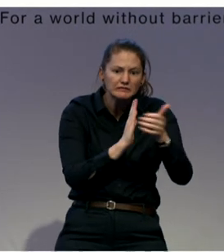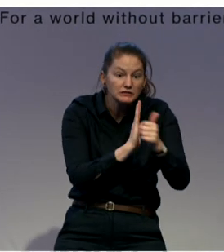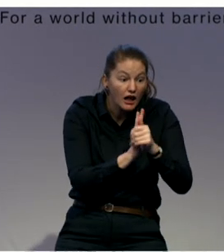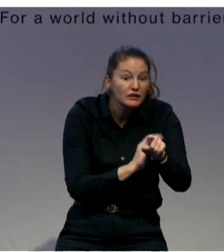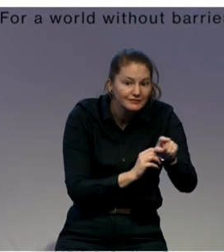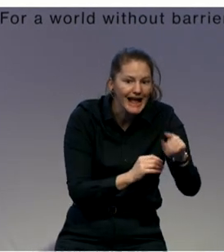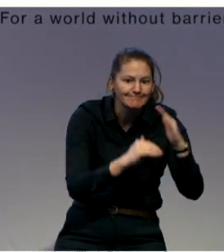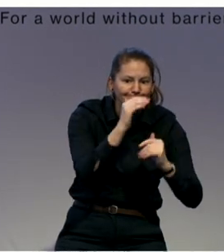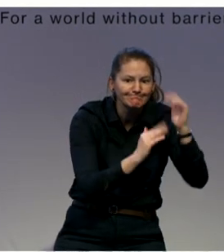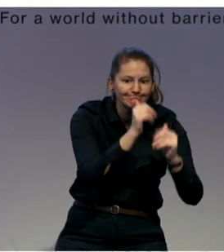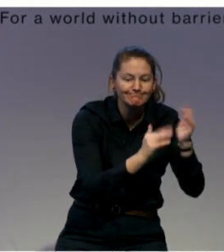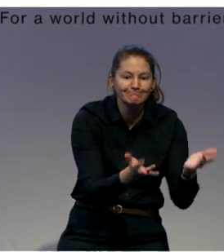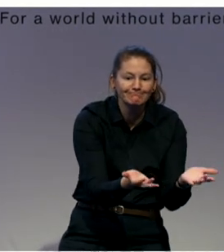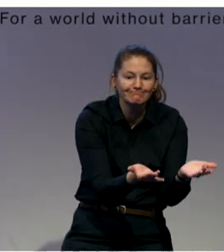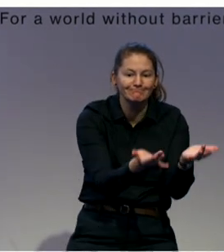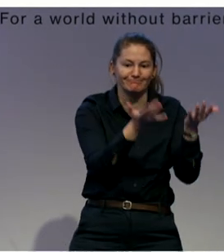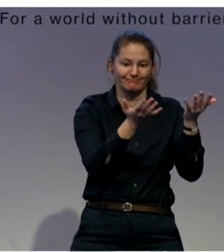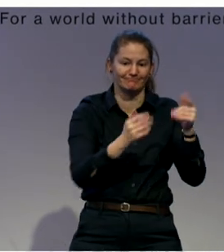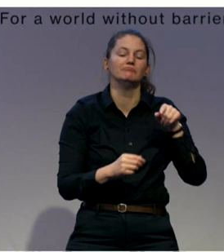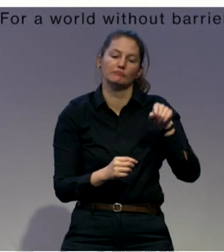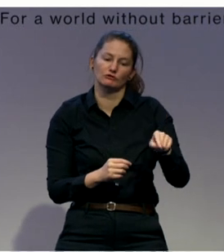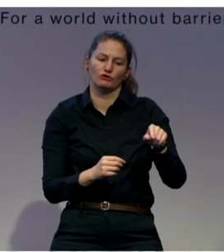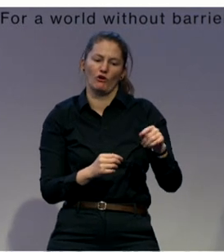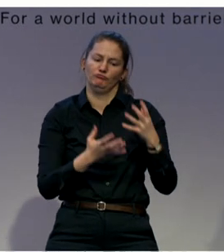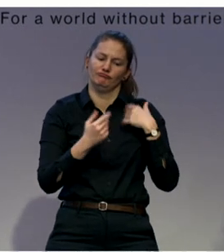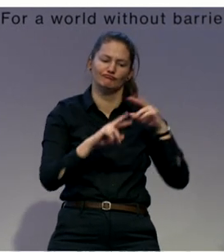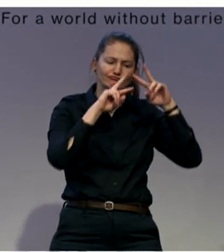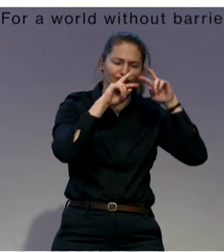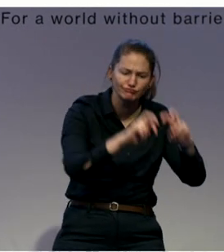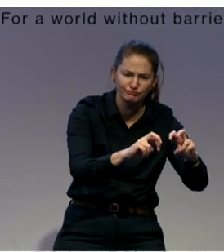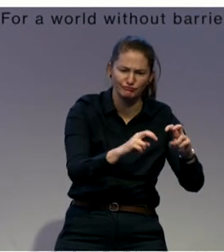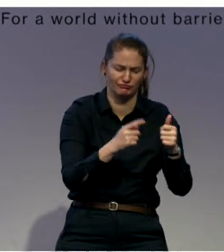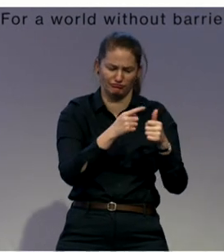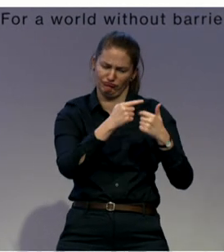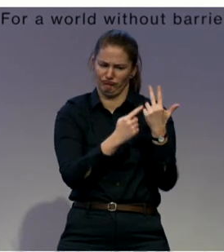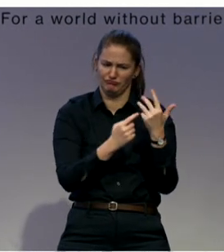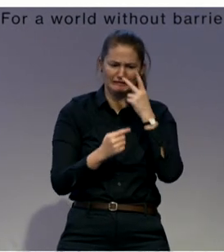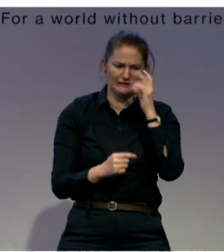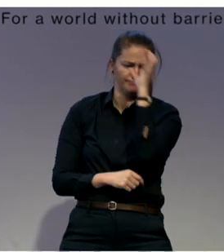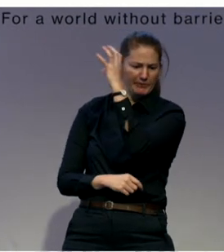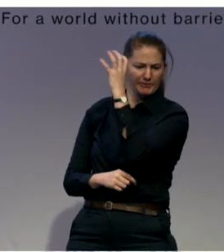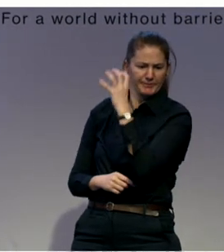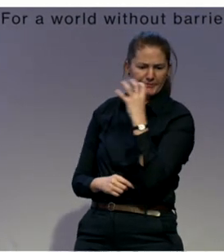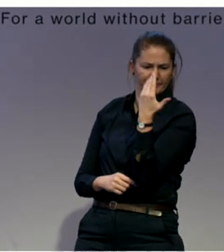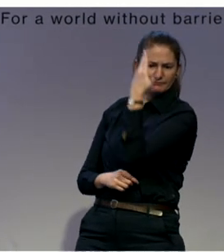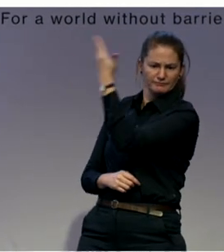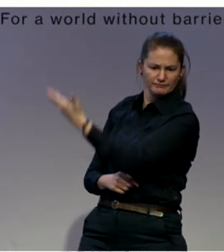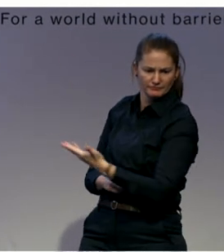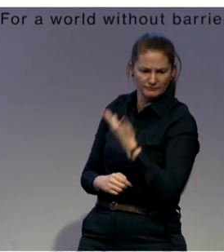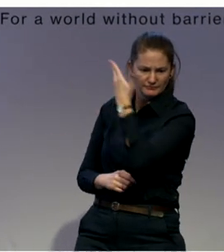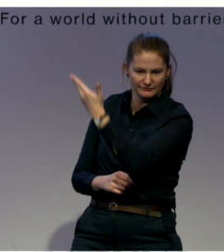What does it mean Community for All Moldova program? First of all, we are talking now about the